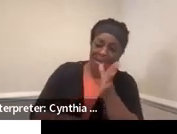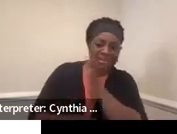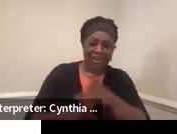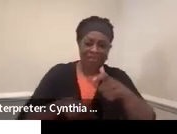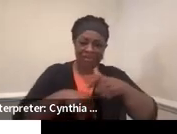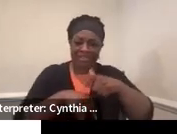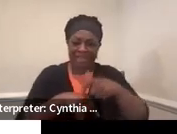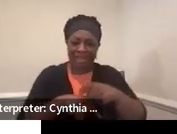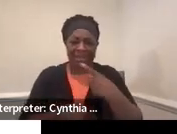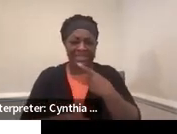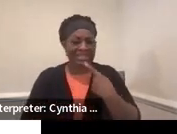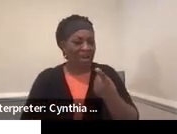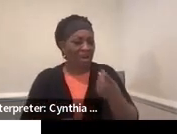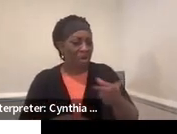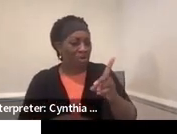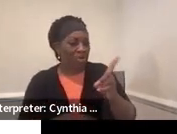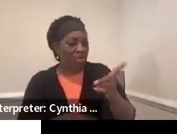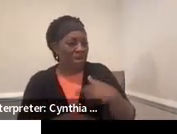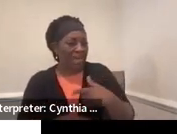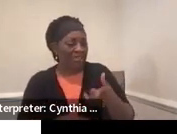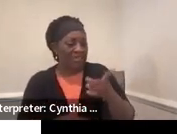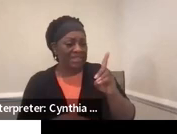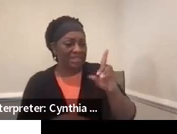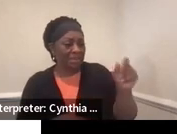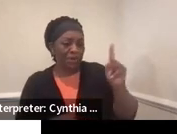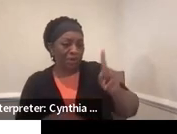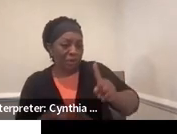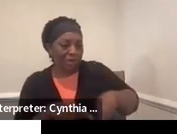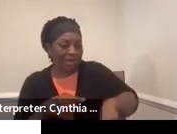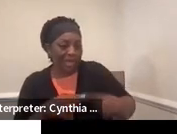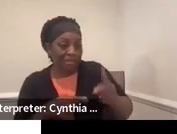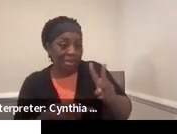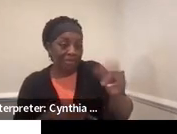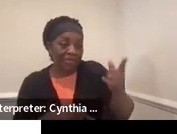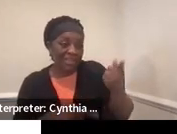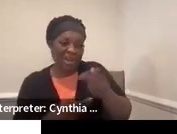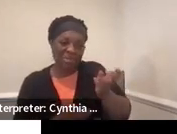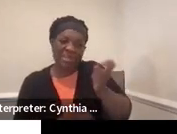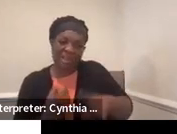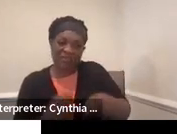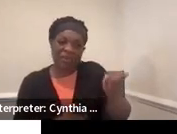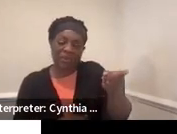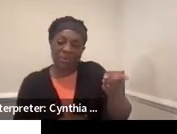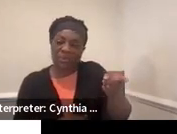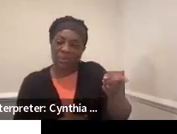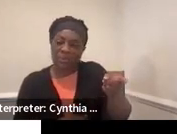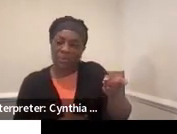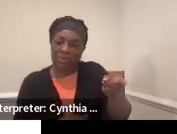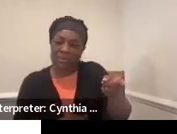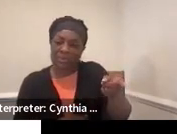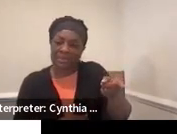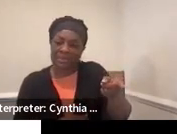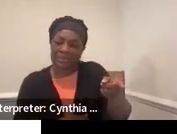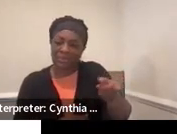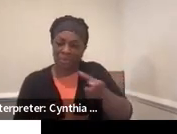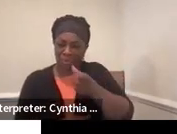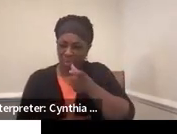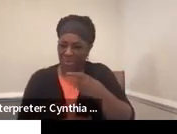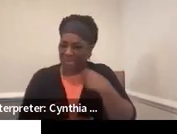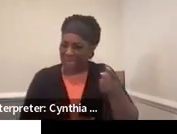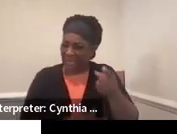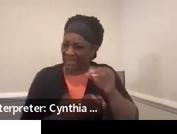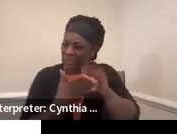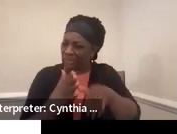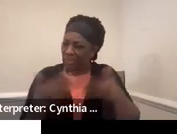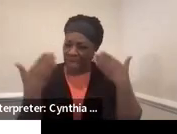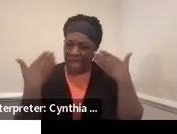that I was like, hey, you have just intellectual disability. Probably veterinary school is going to be really tough. Who wants to say that? You know,